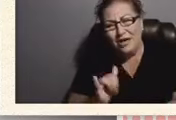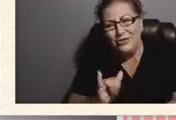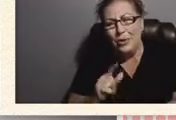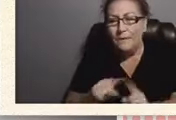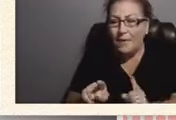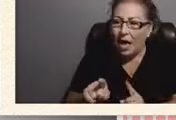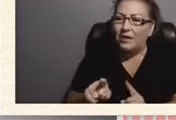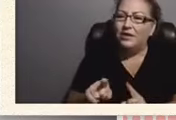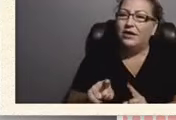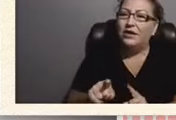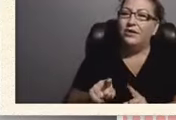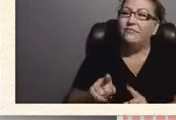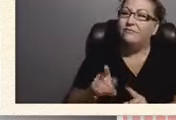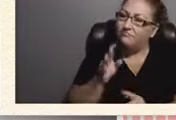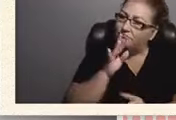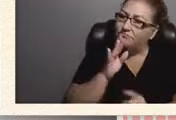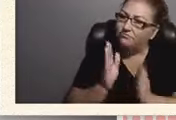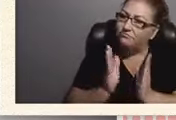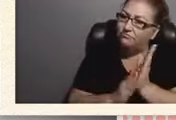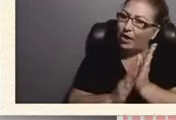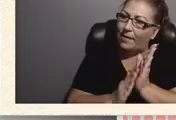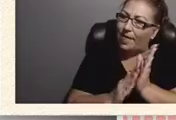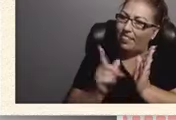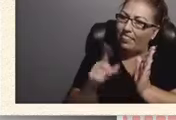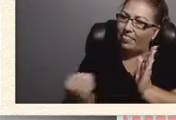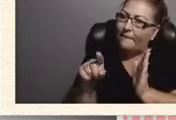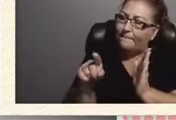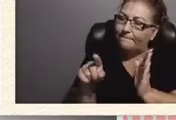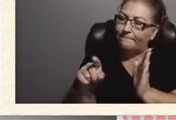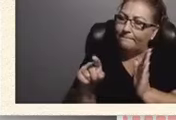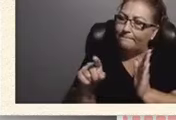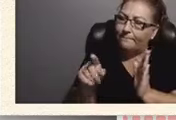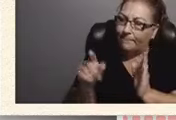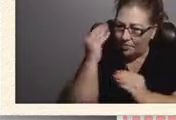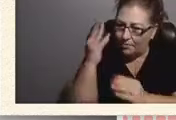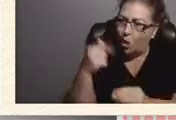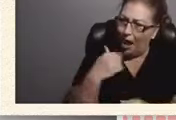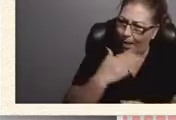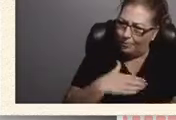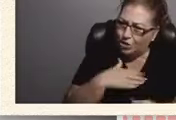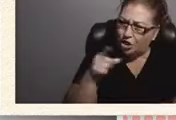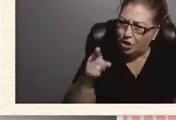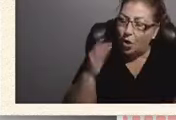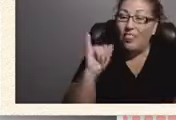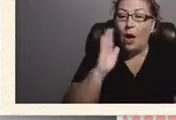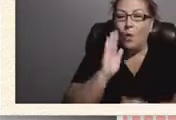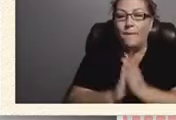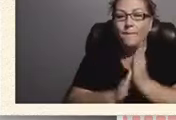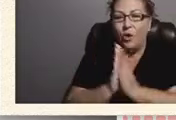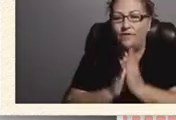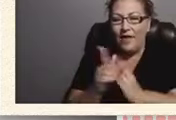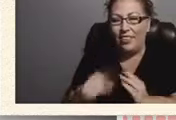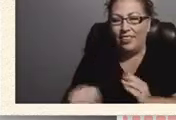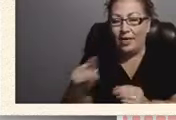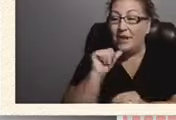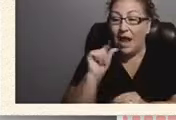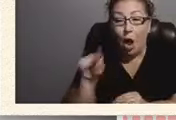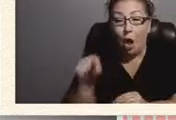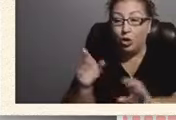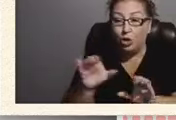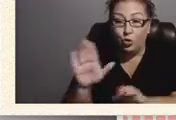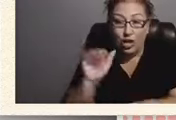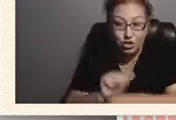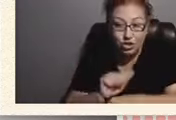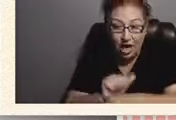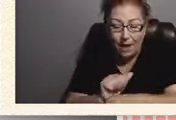let them know how appreciate because that will motivate them to not only do their job continue